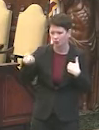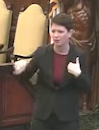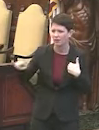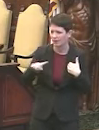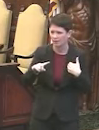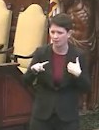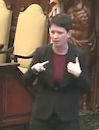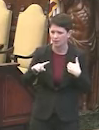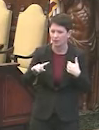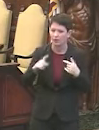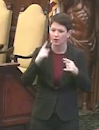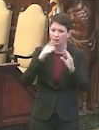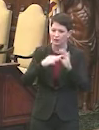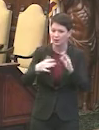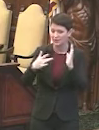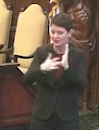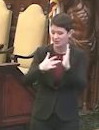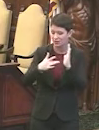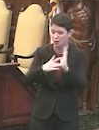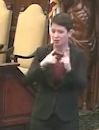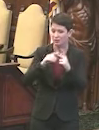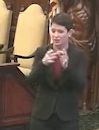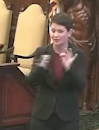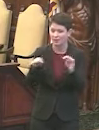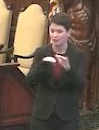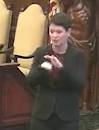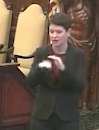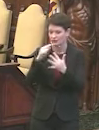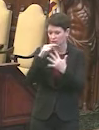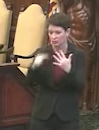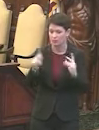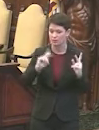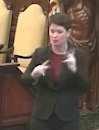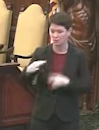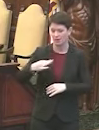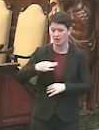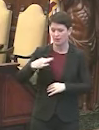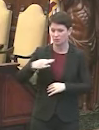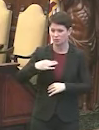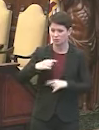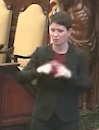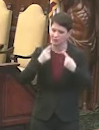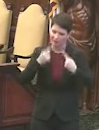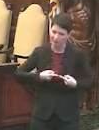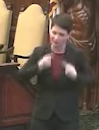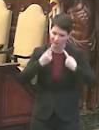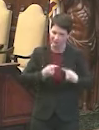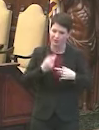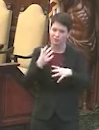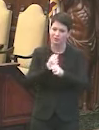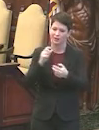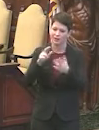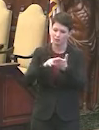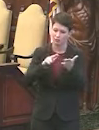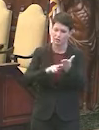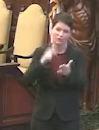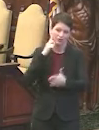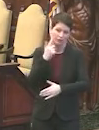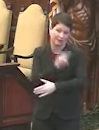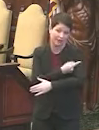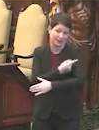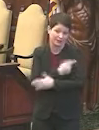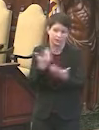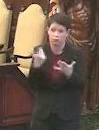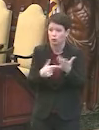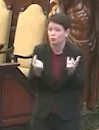them in terms of technology and language access for those people who are eligible and are having such a hard time getting registered to get the